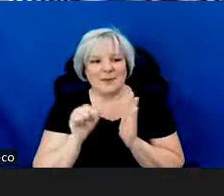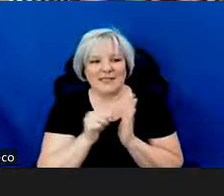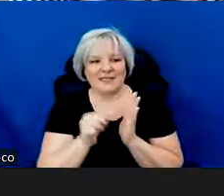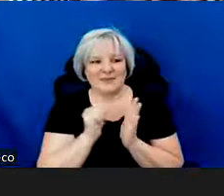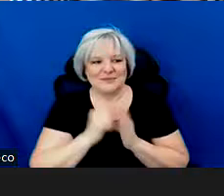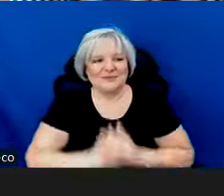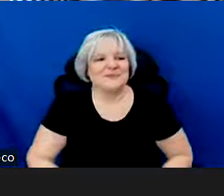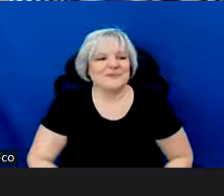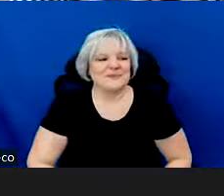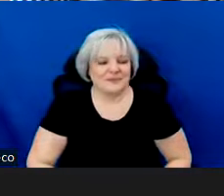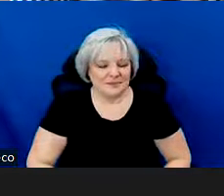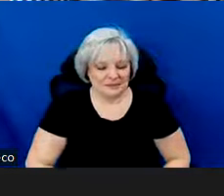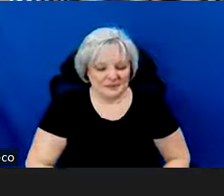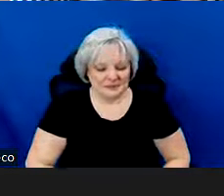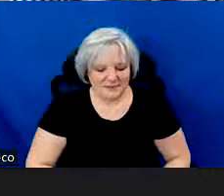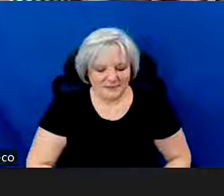about that.